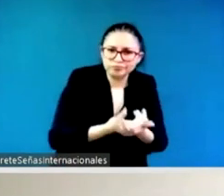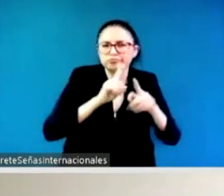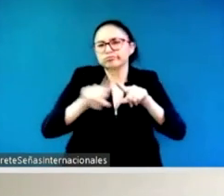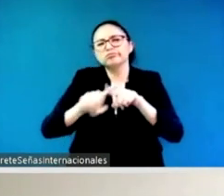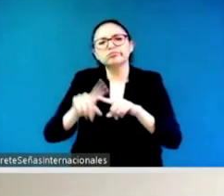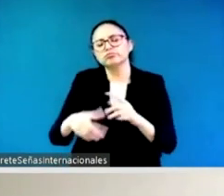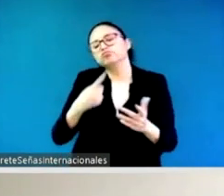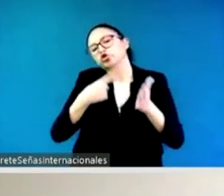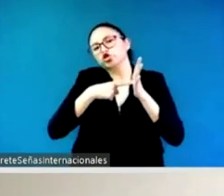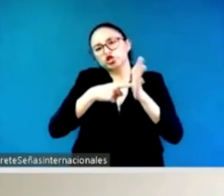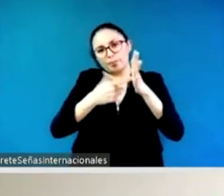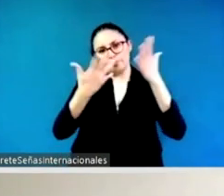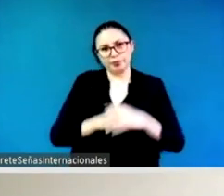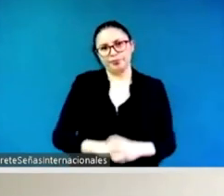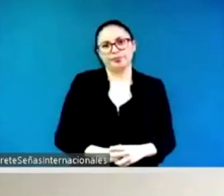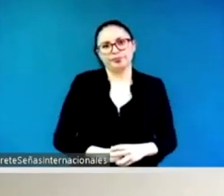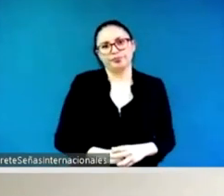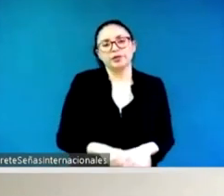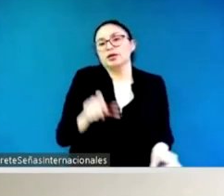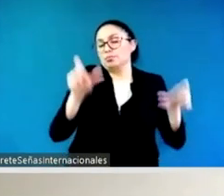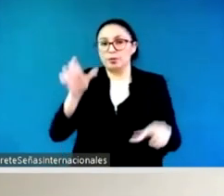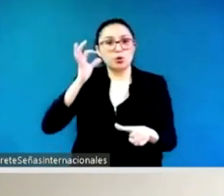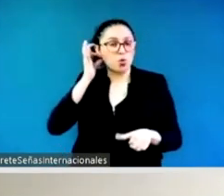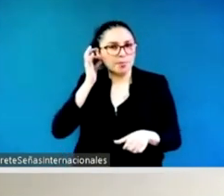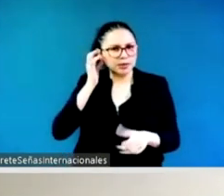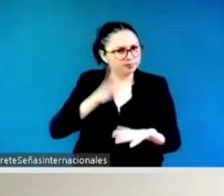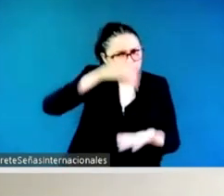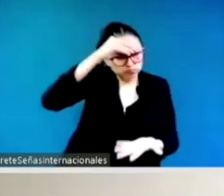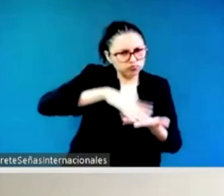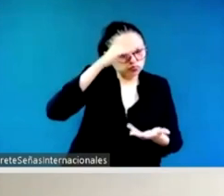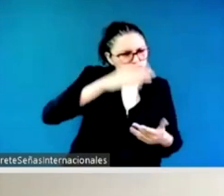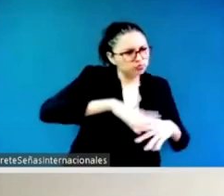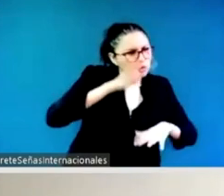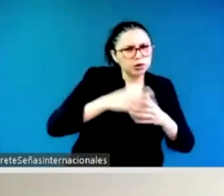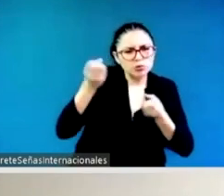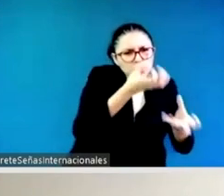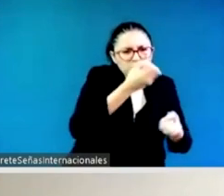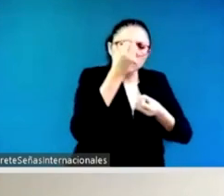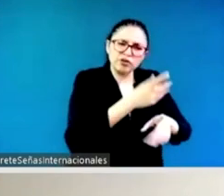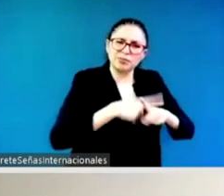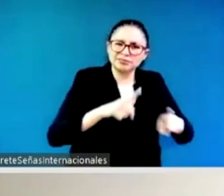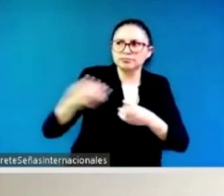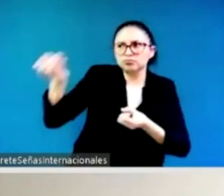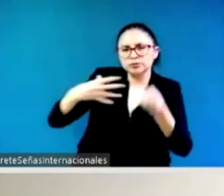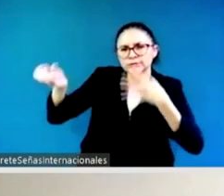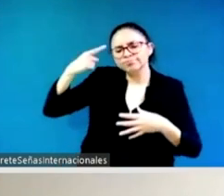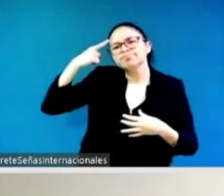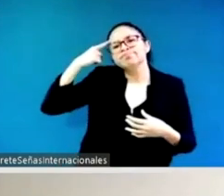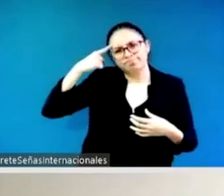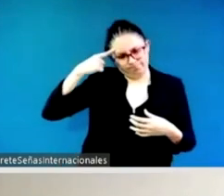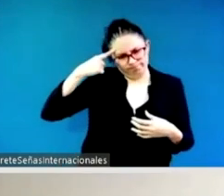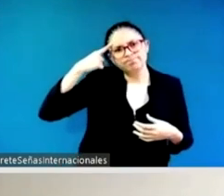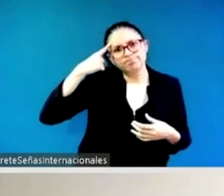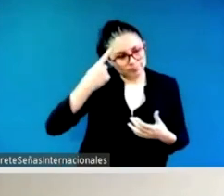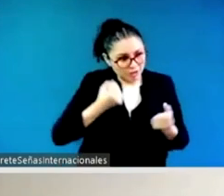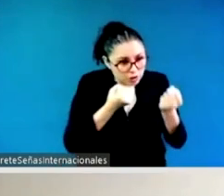between what type of capacity are we building maybe responding to you um do we do